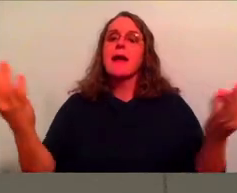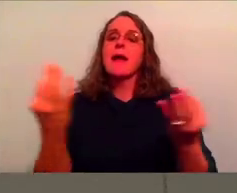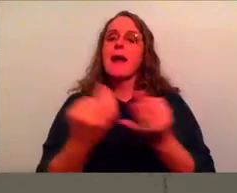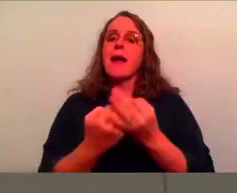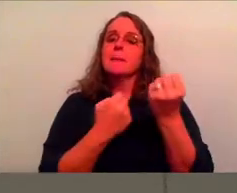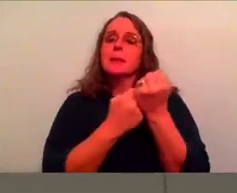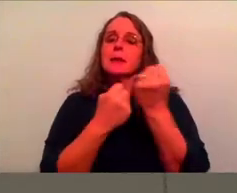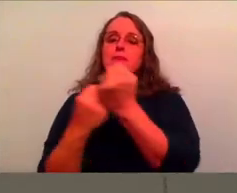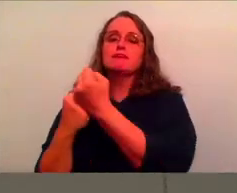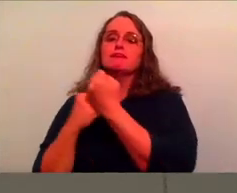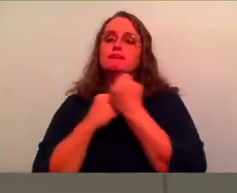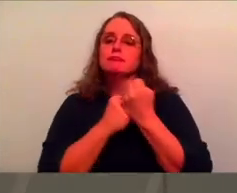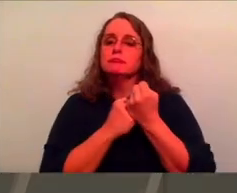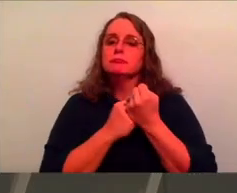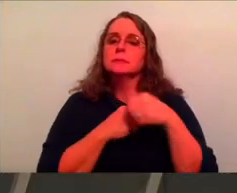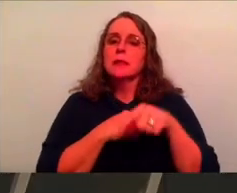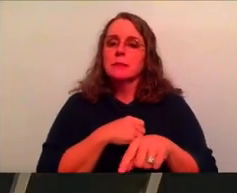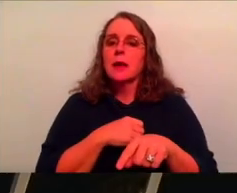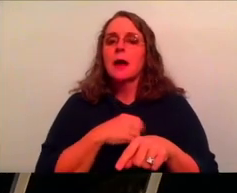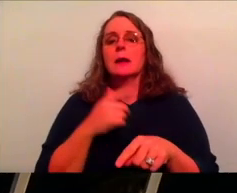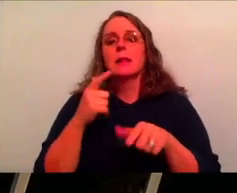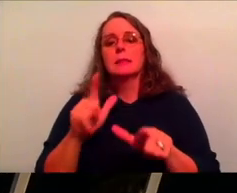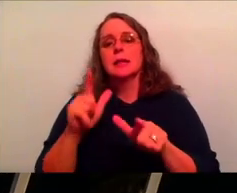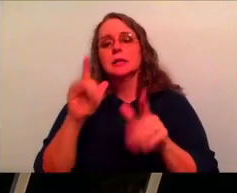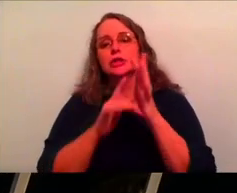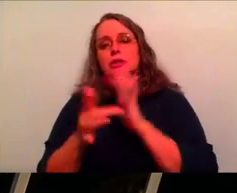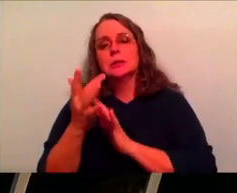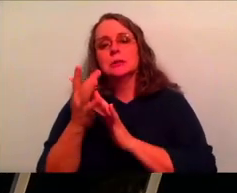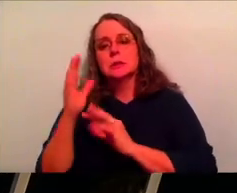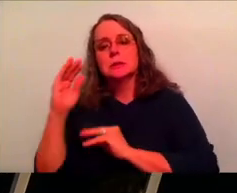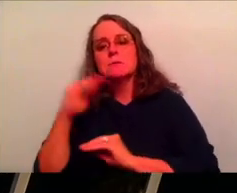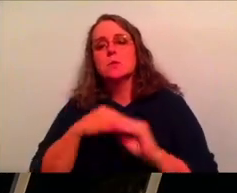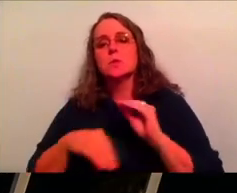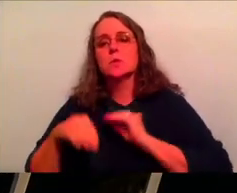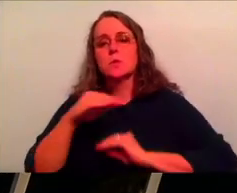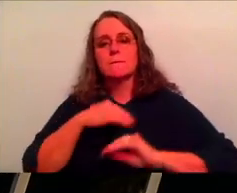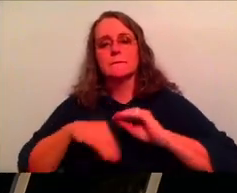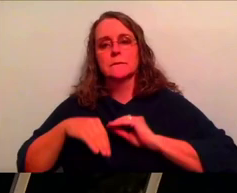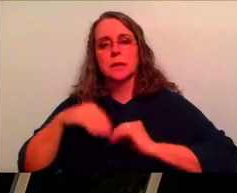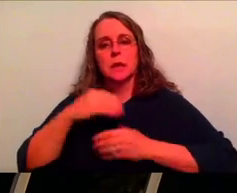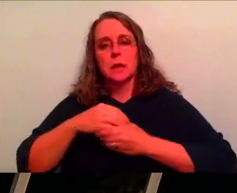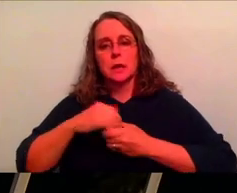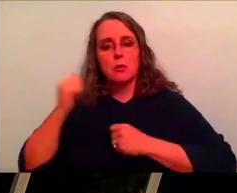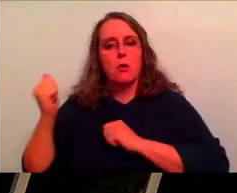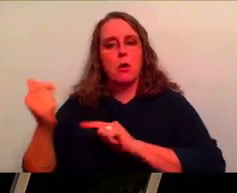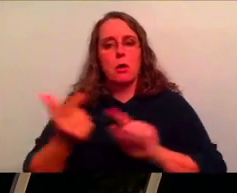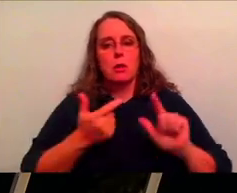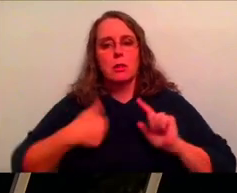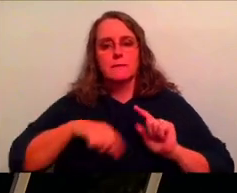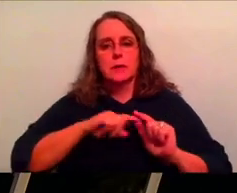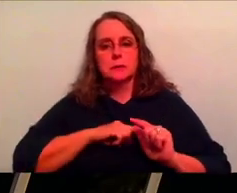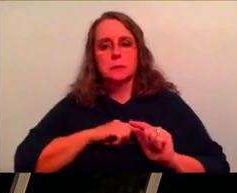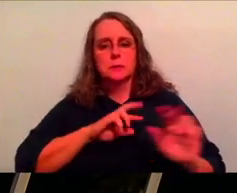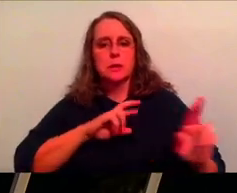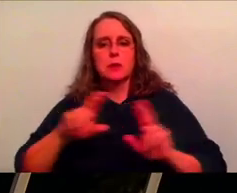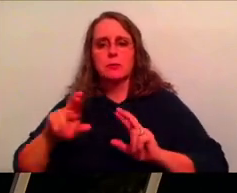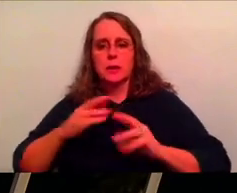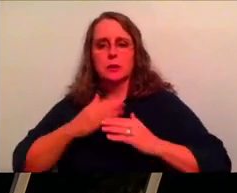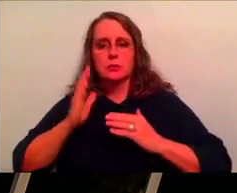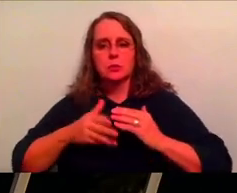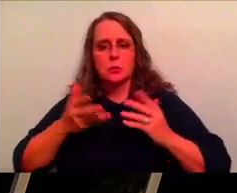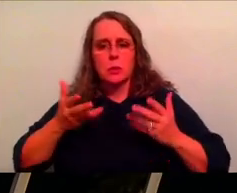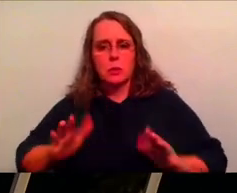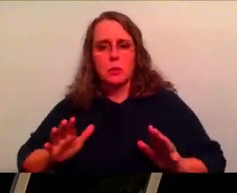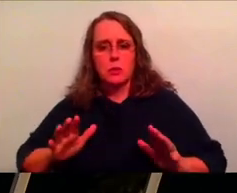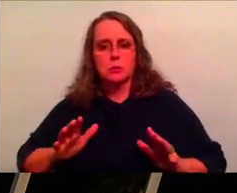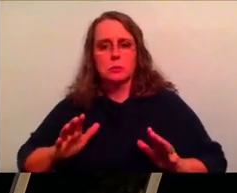moving forward and let Jesus work in all of us so that we can keep going. So, you know, as we get ready to close out and as we get ready to jump into